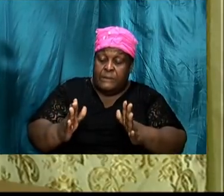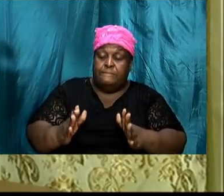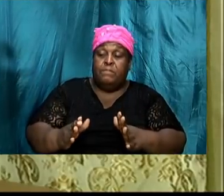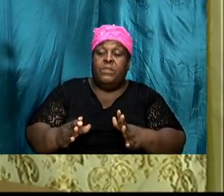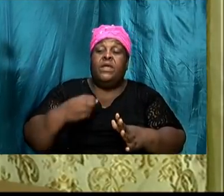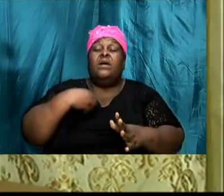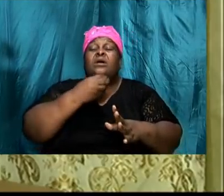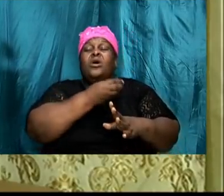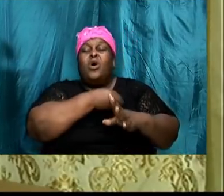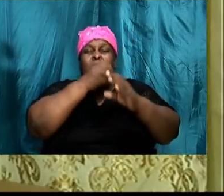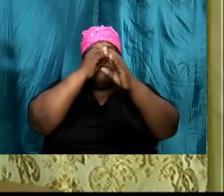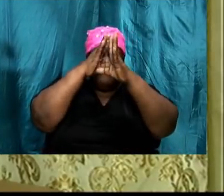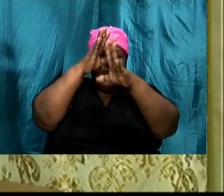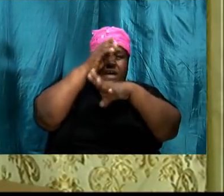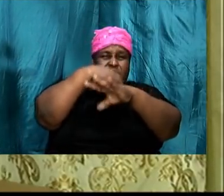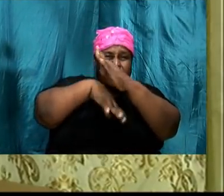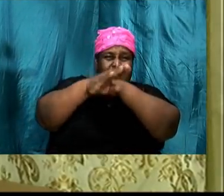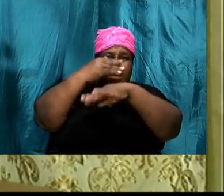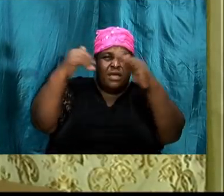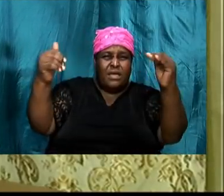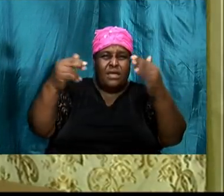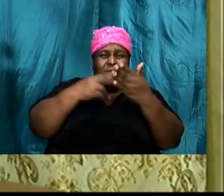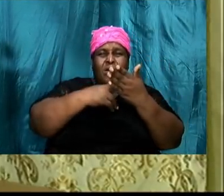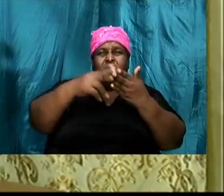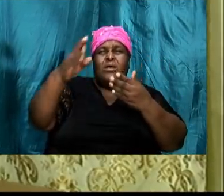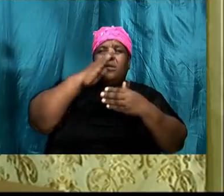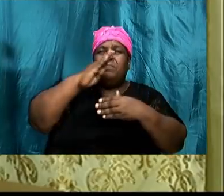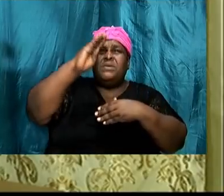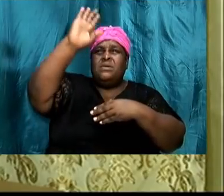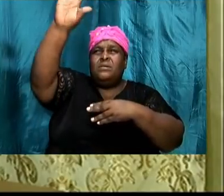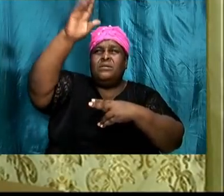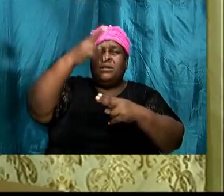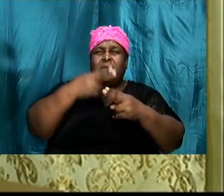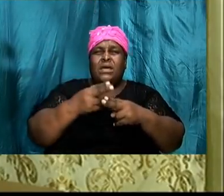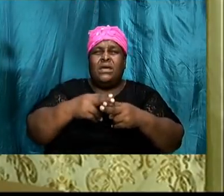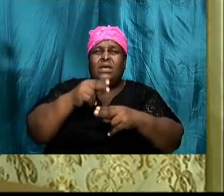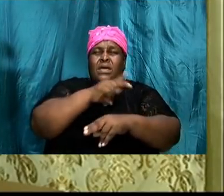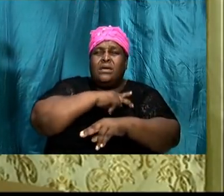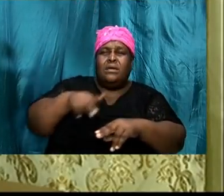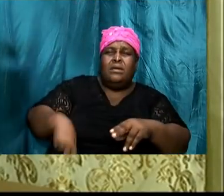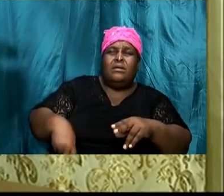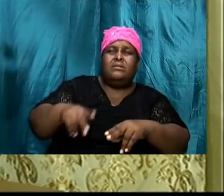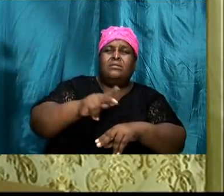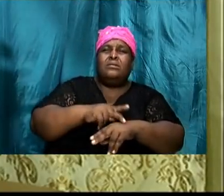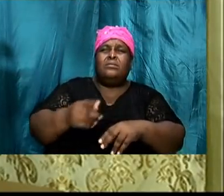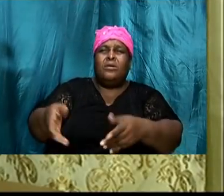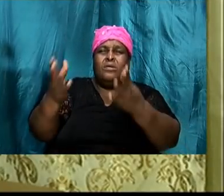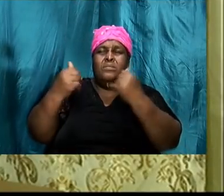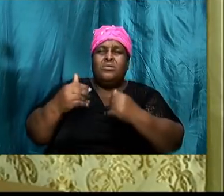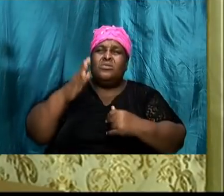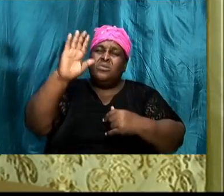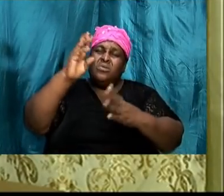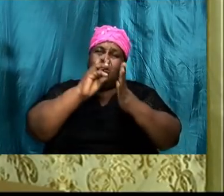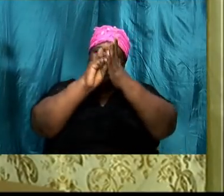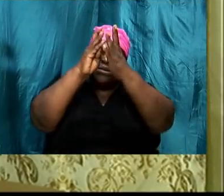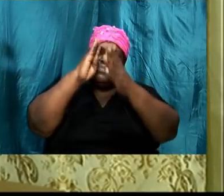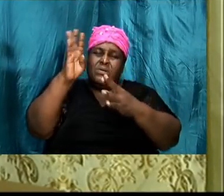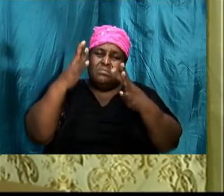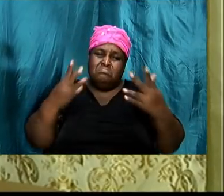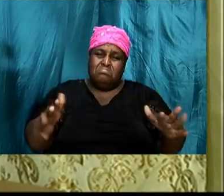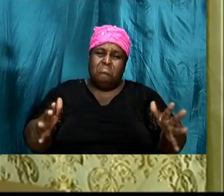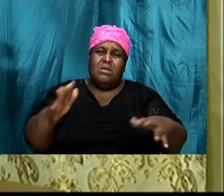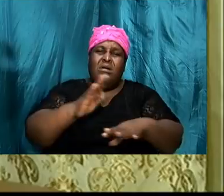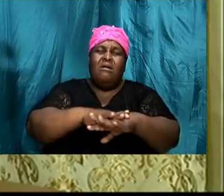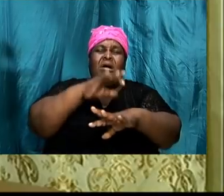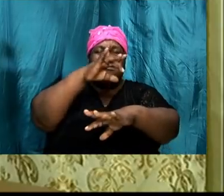Our Father who is in heaven, hallowed be Your name. Your kingdom come. Your will be done on earth